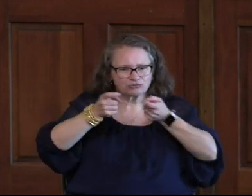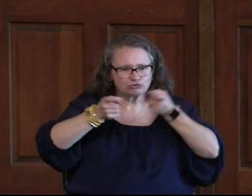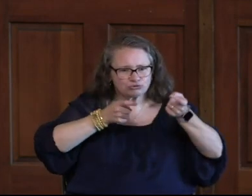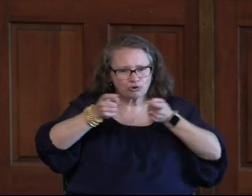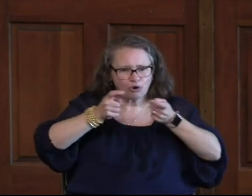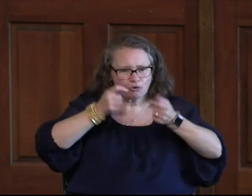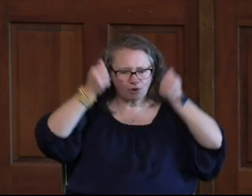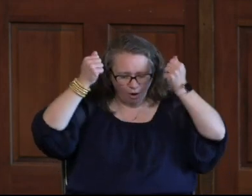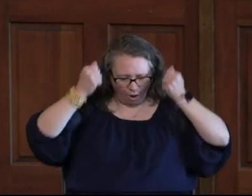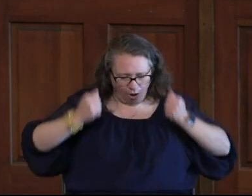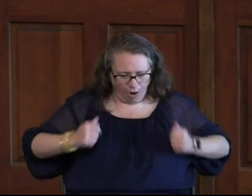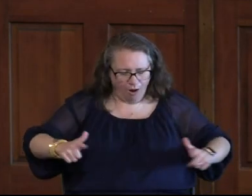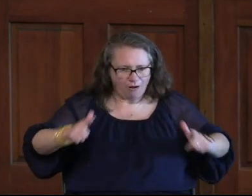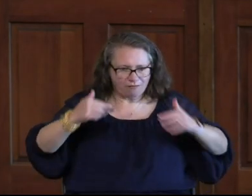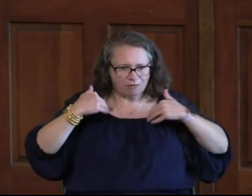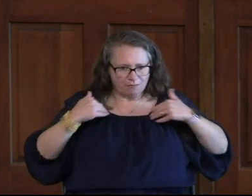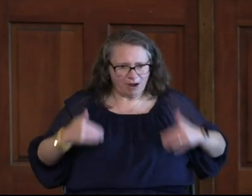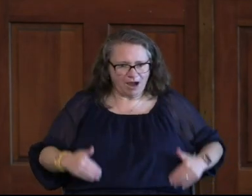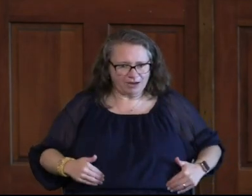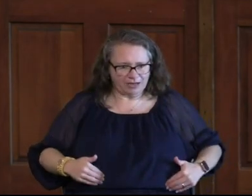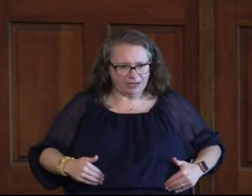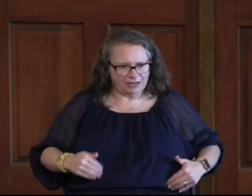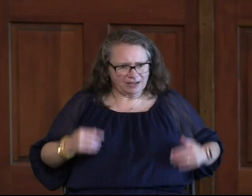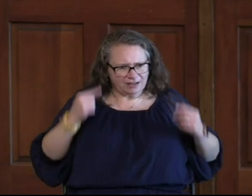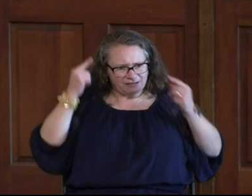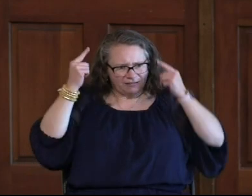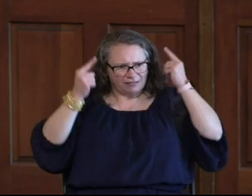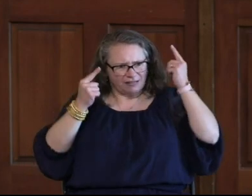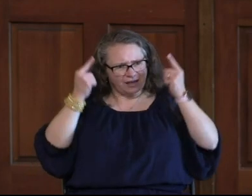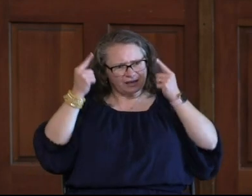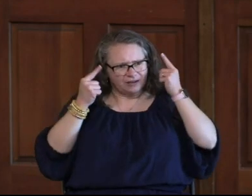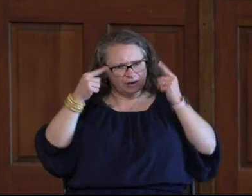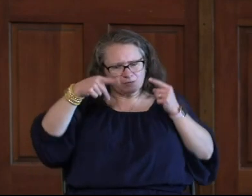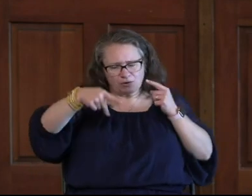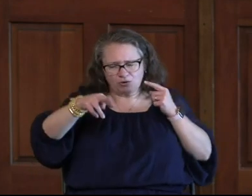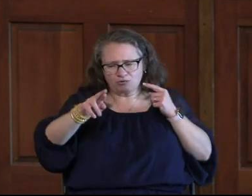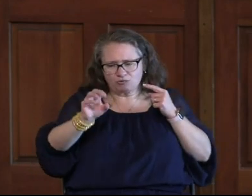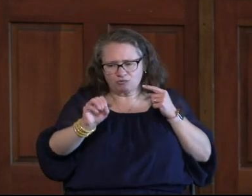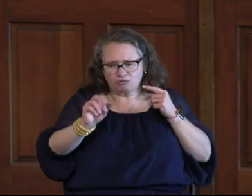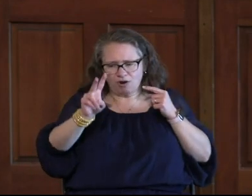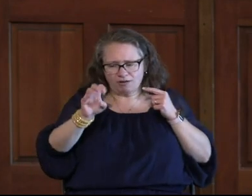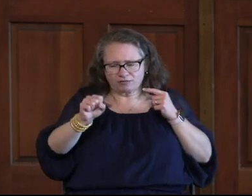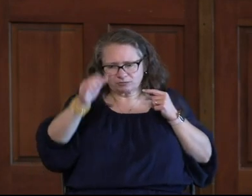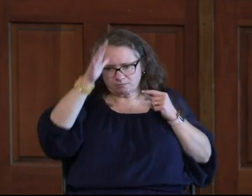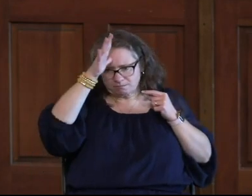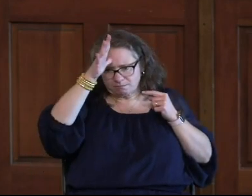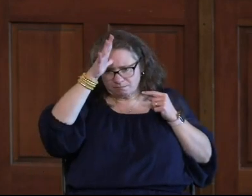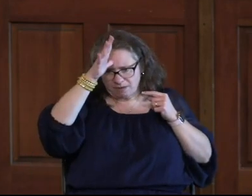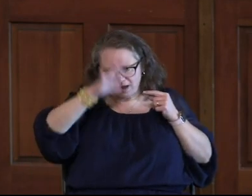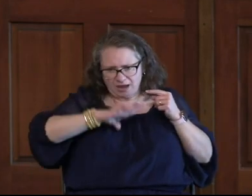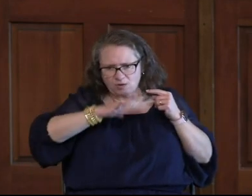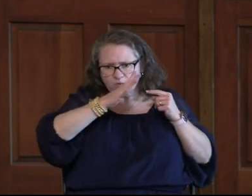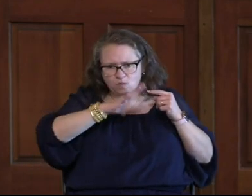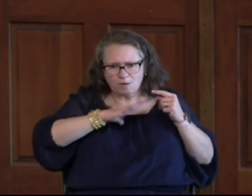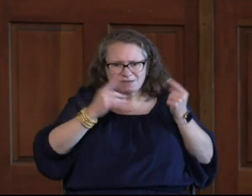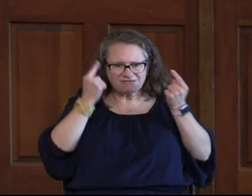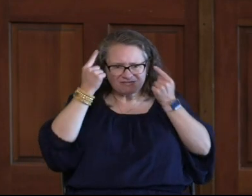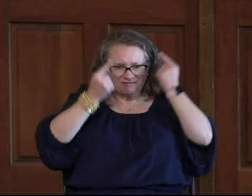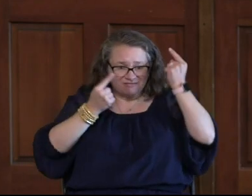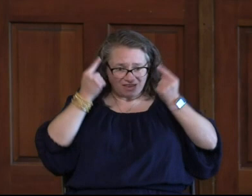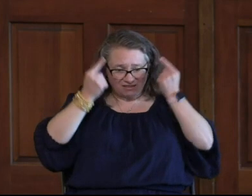The whole body Doesn't it? I mean Think about it You know The Proverbs say As a man or woman Thinks